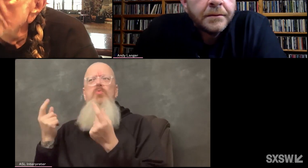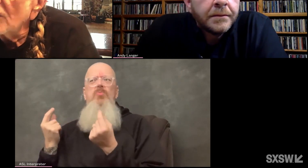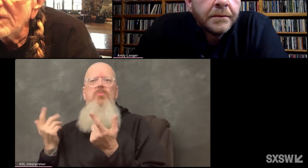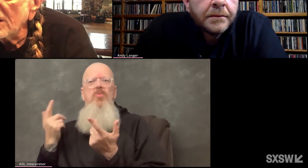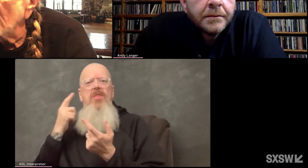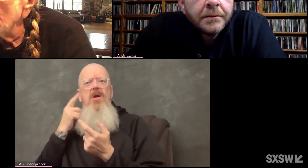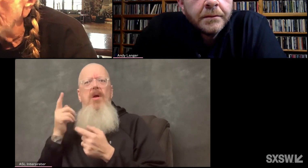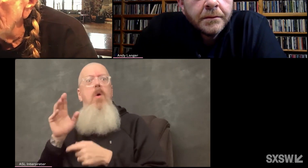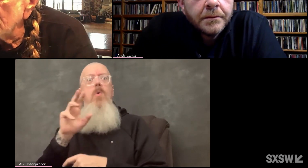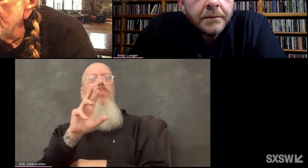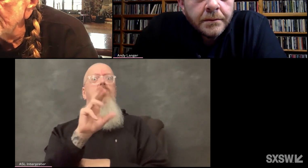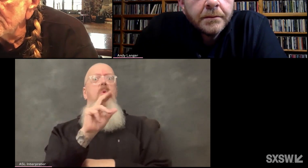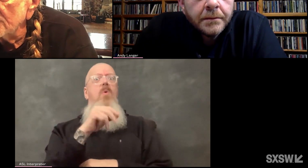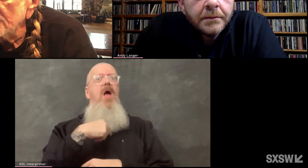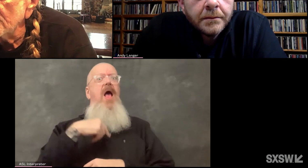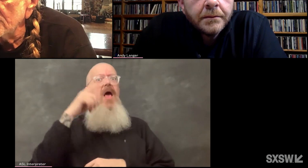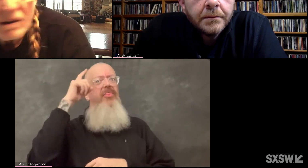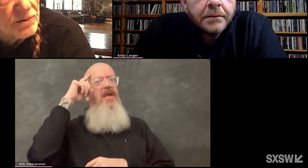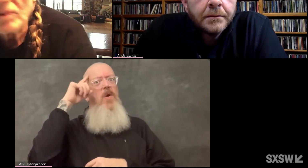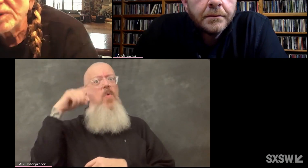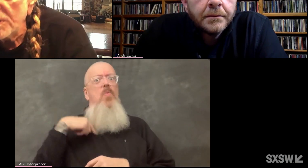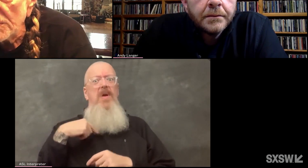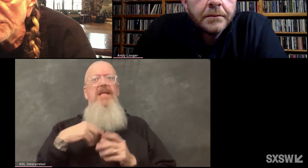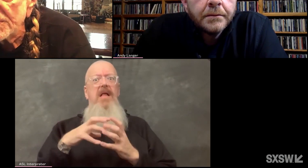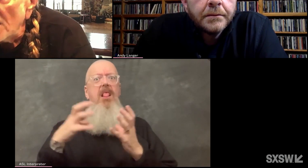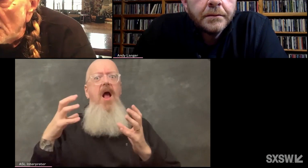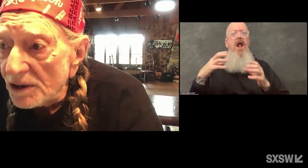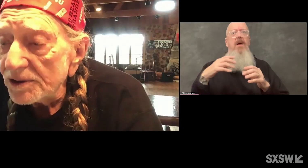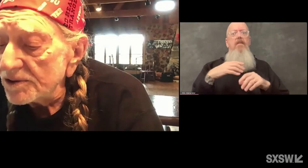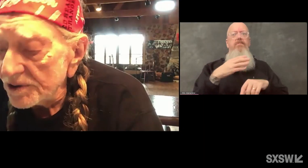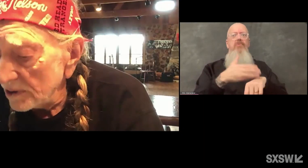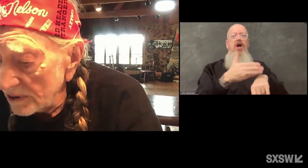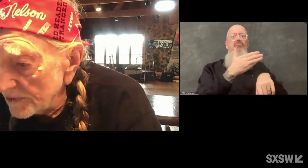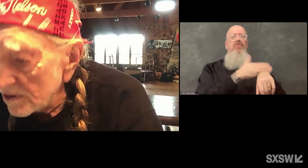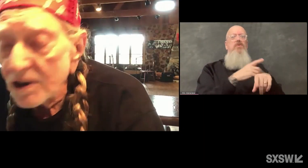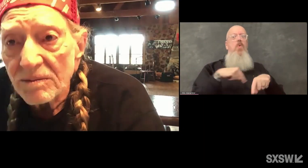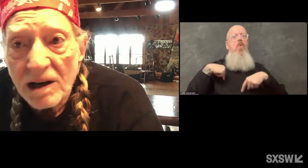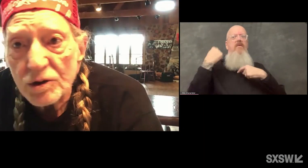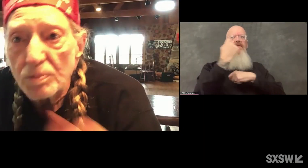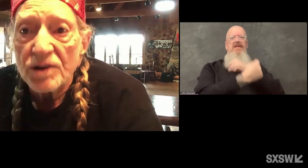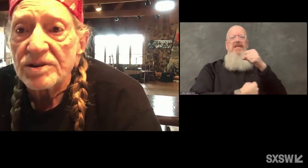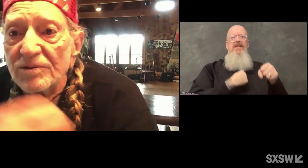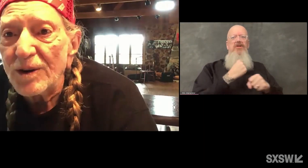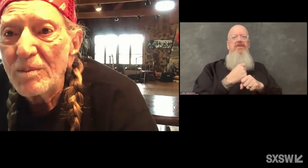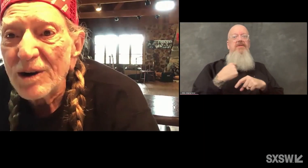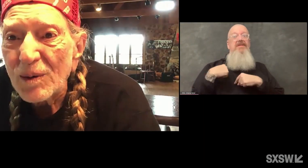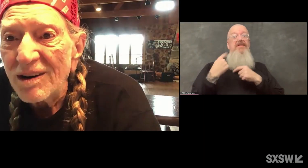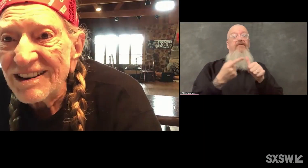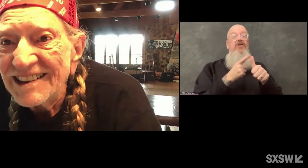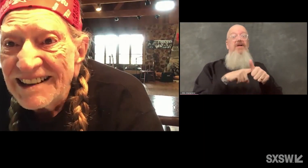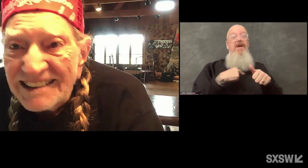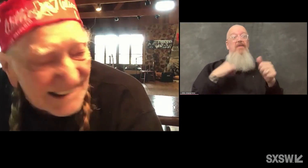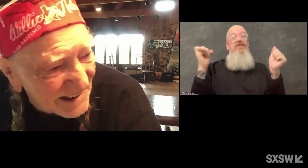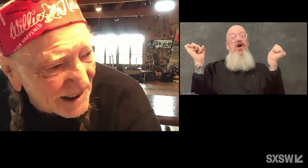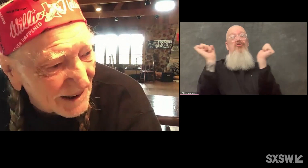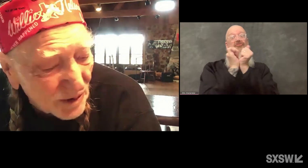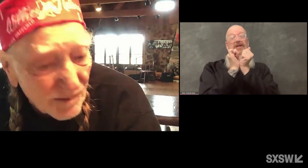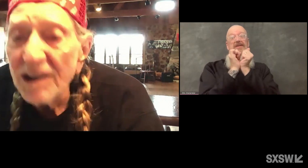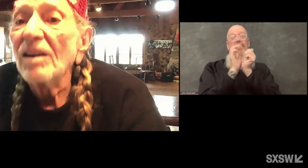we have made a lot of progress through the years since the first time I was busted for marijuana.